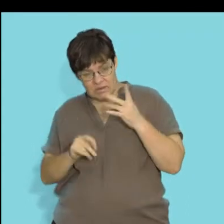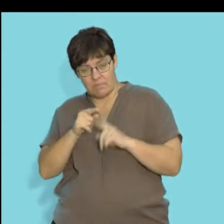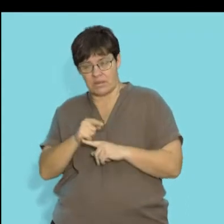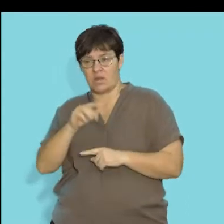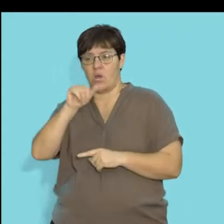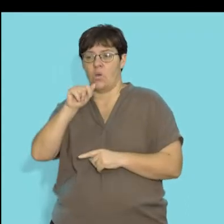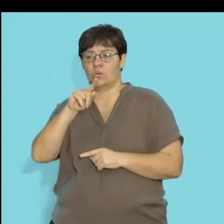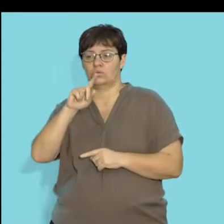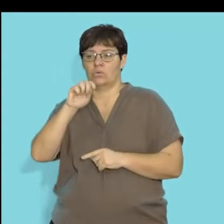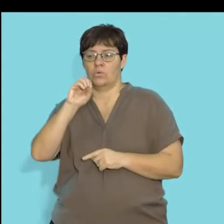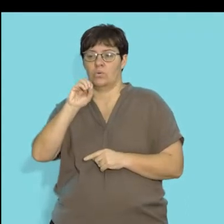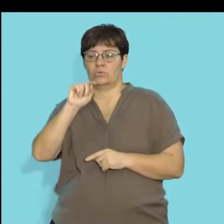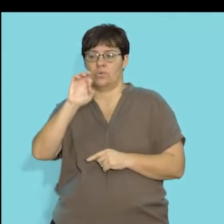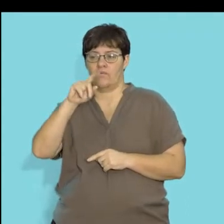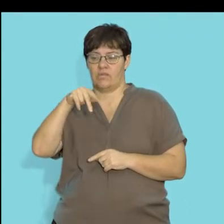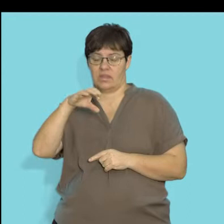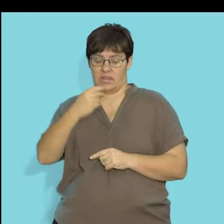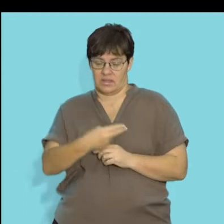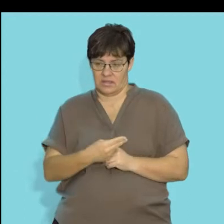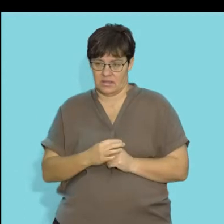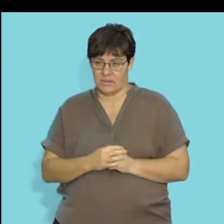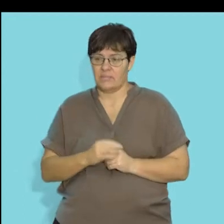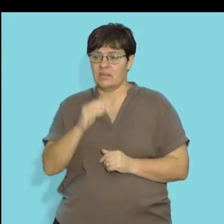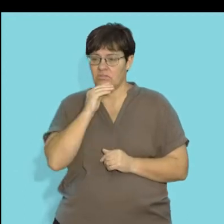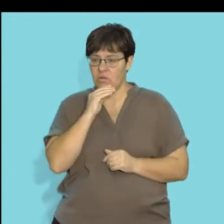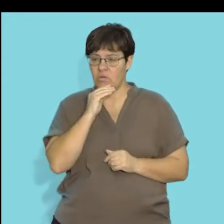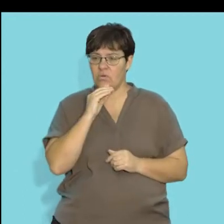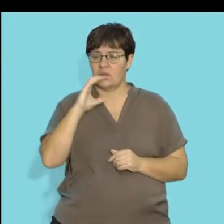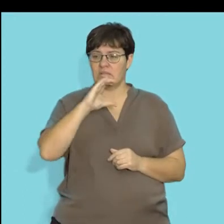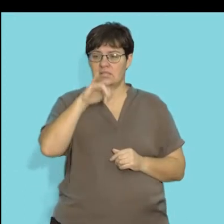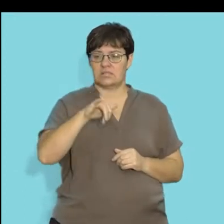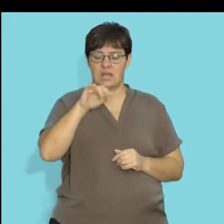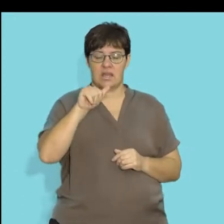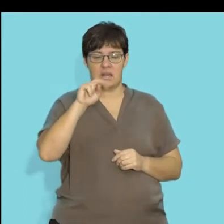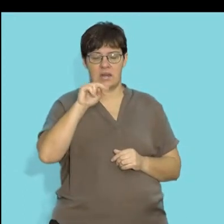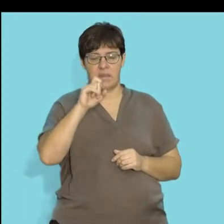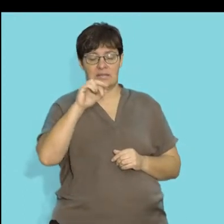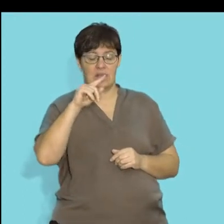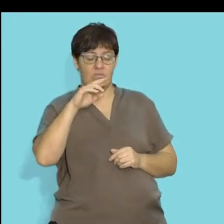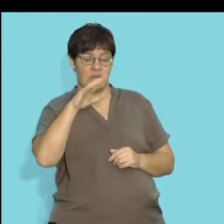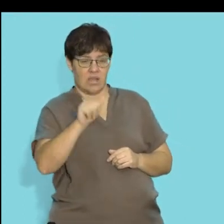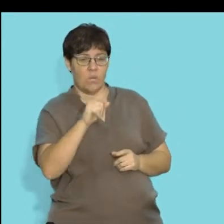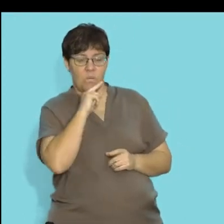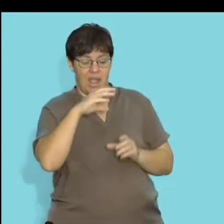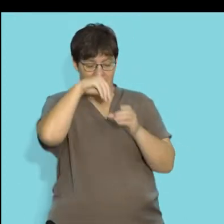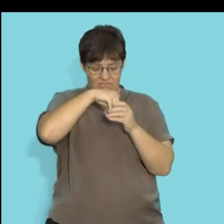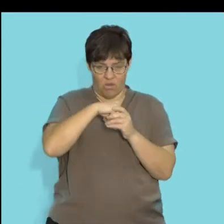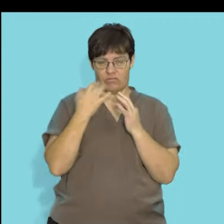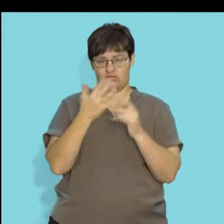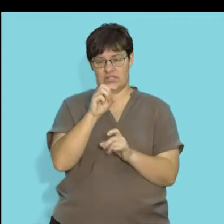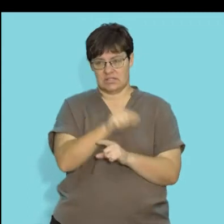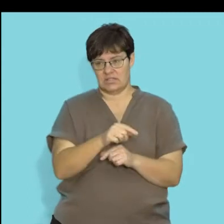being an autotrophe. So, there are cyanobacteria that have the ability to produce food because they have chloroplast in them.